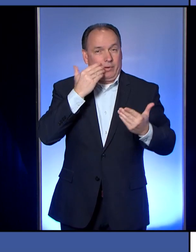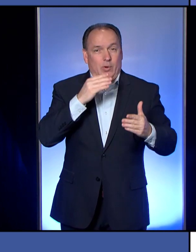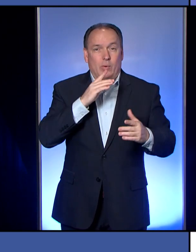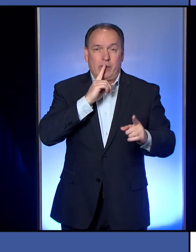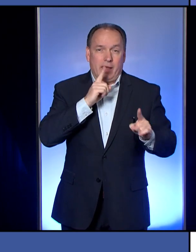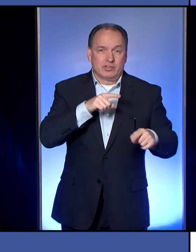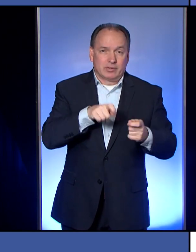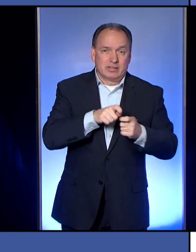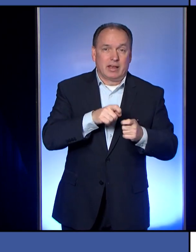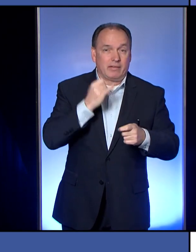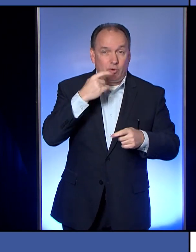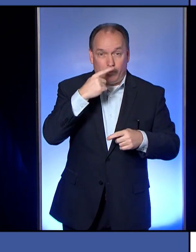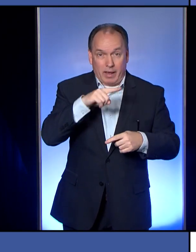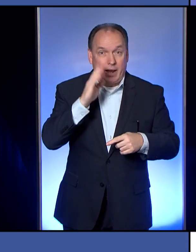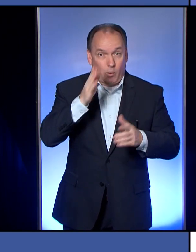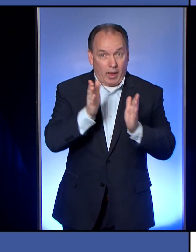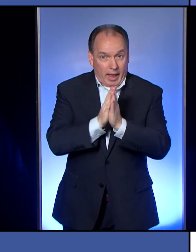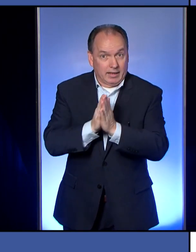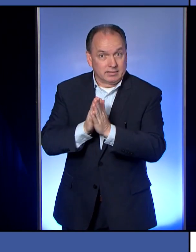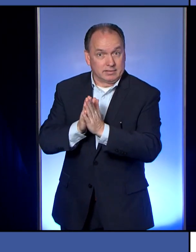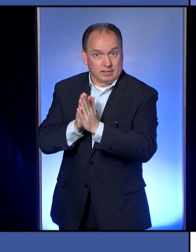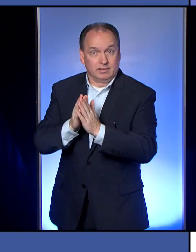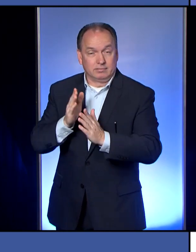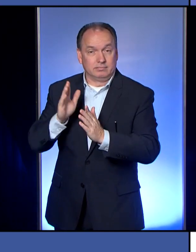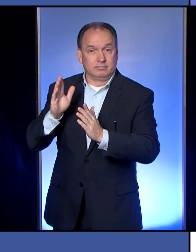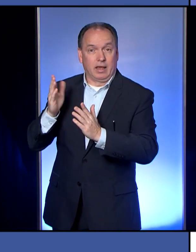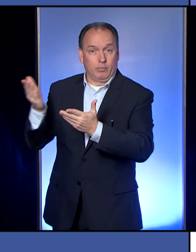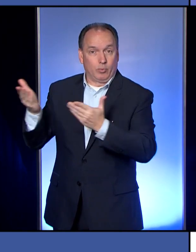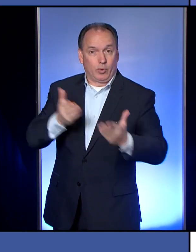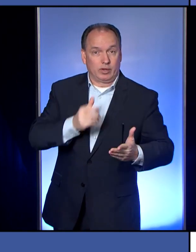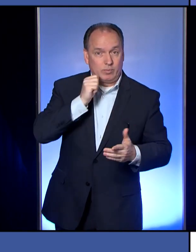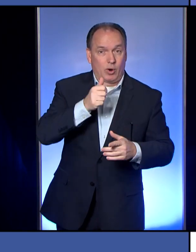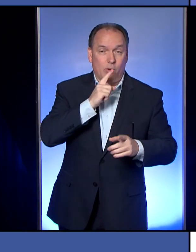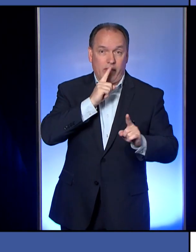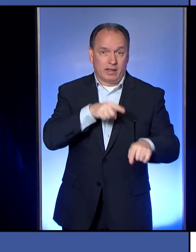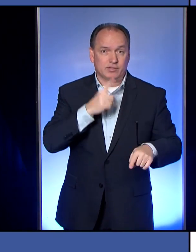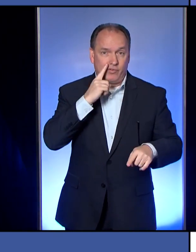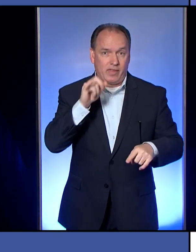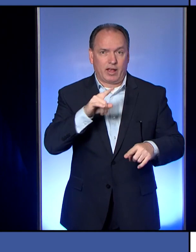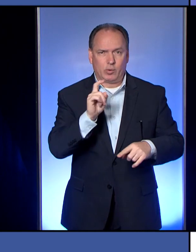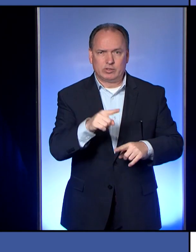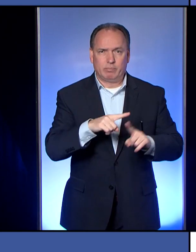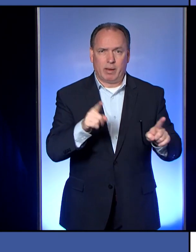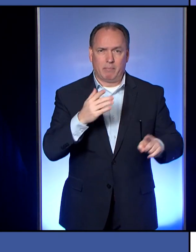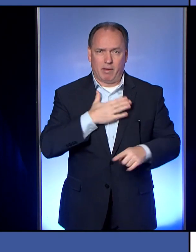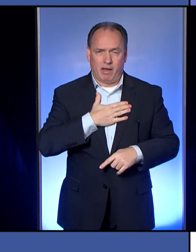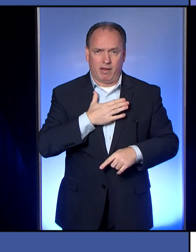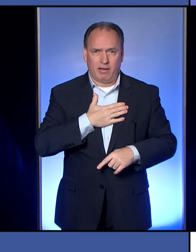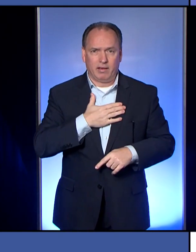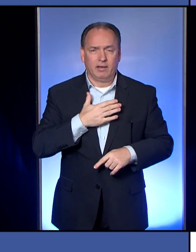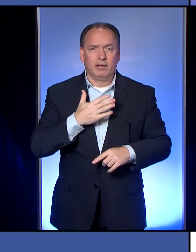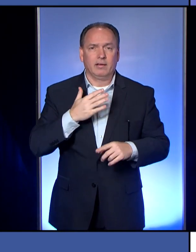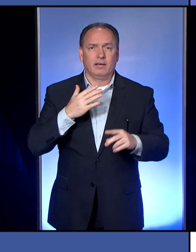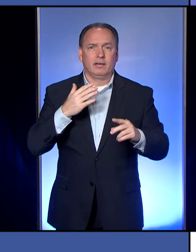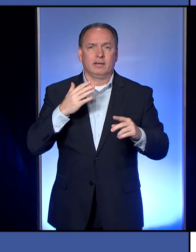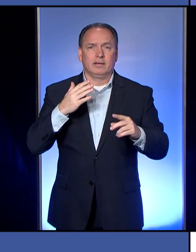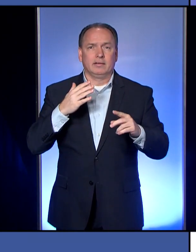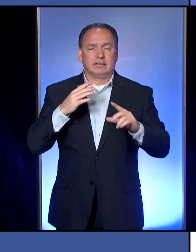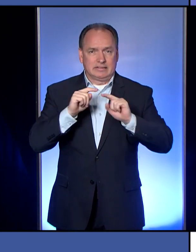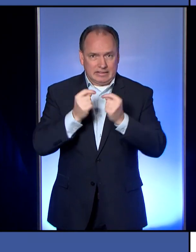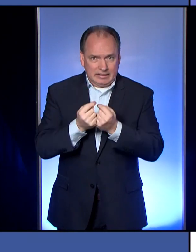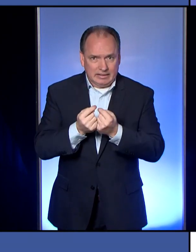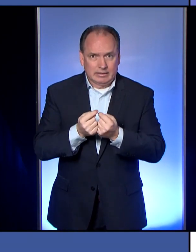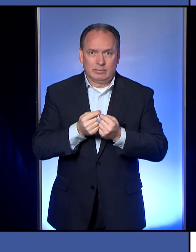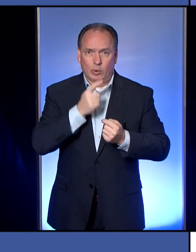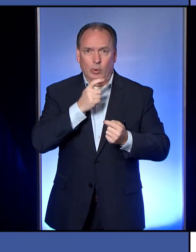So if you don't mind, I will get the answer and bring that back to you tomorrow. But, um, you know, my, um, enforcement, uh, entity,